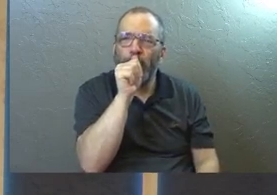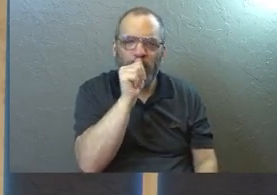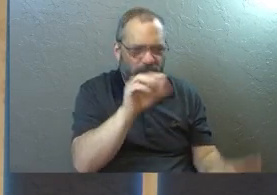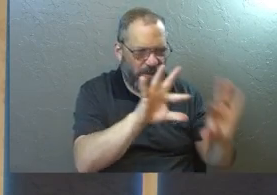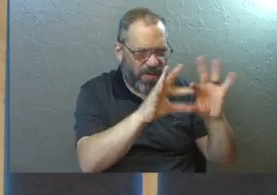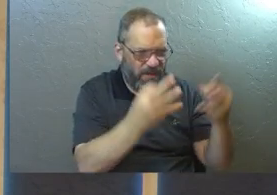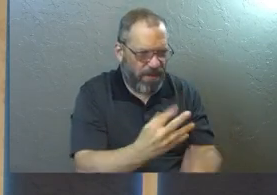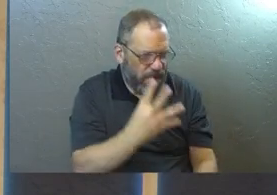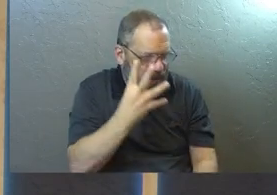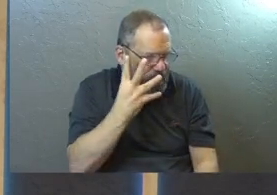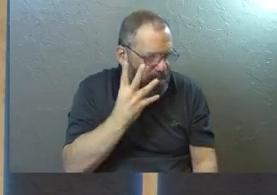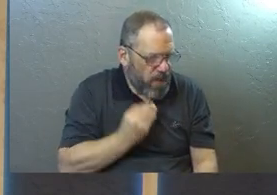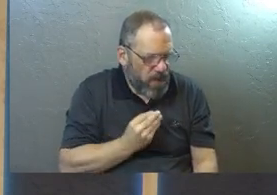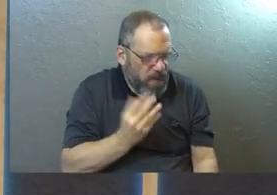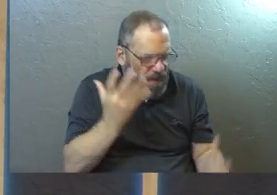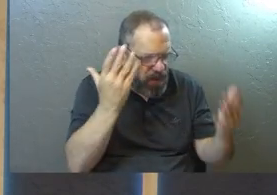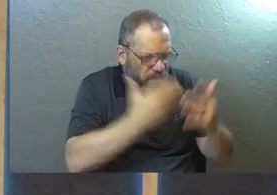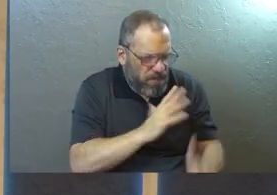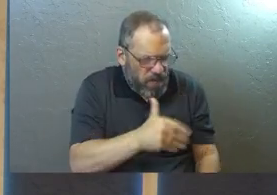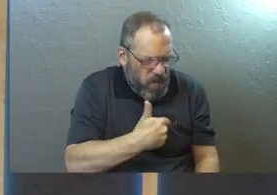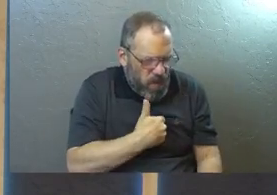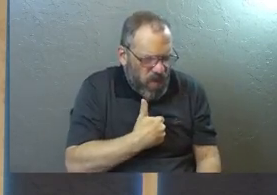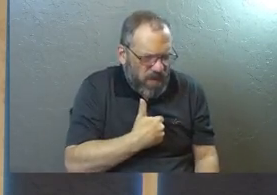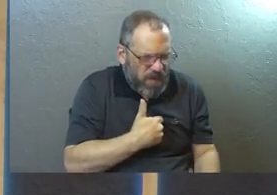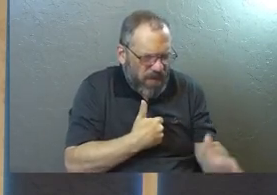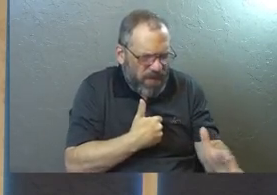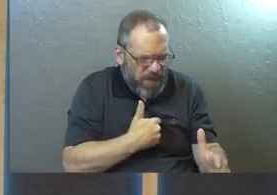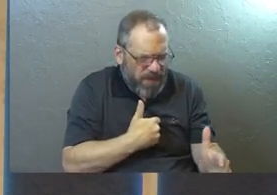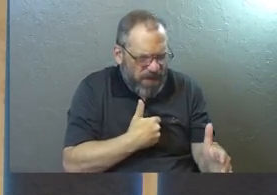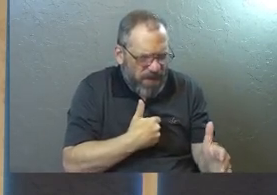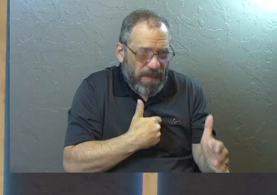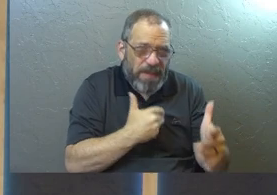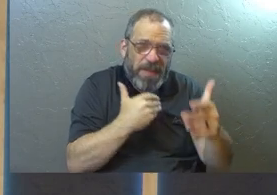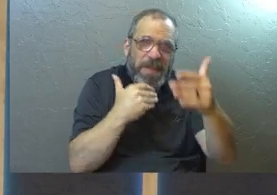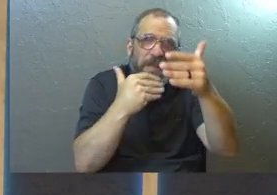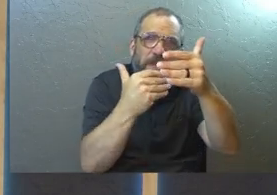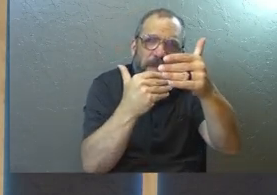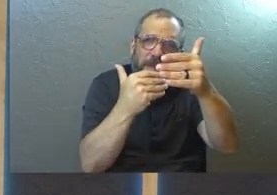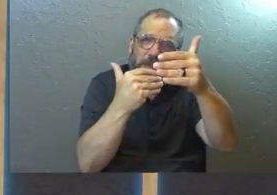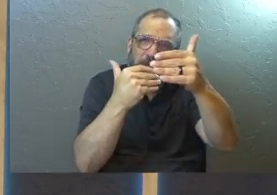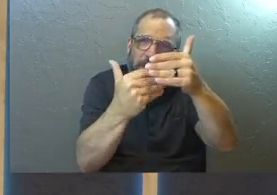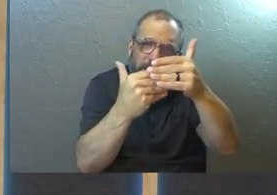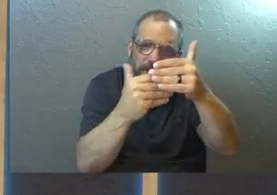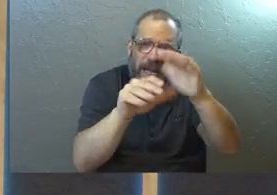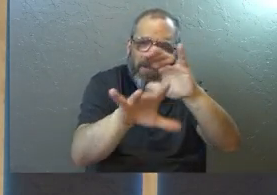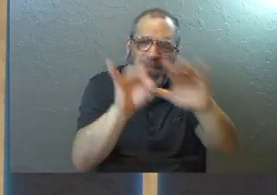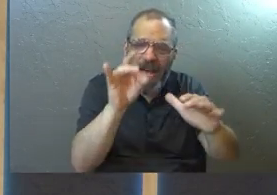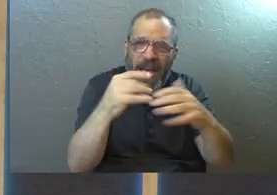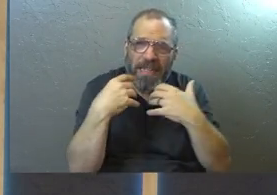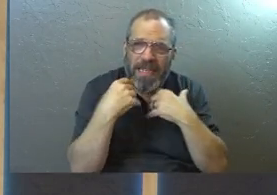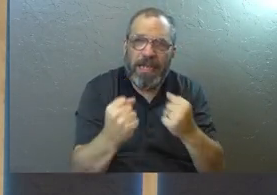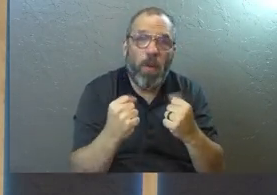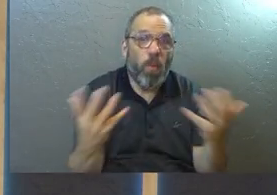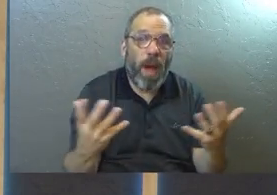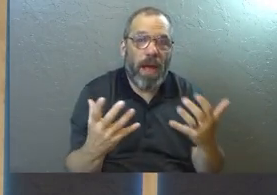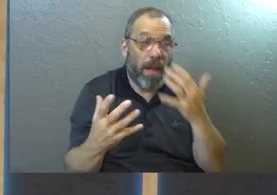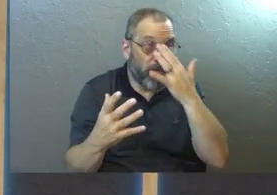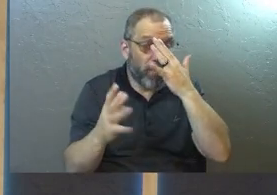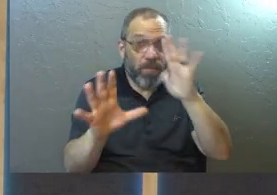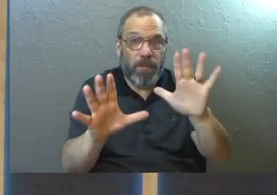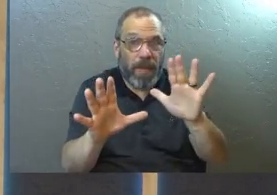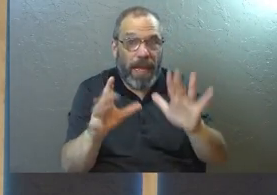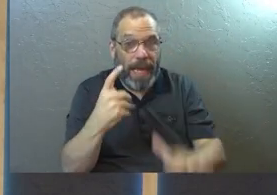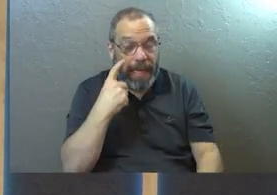go through that dark night of the soul and they get closer to God or they find their healing. This is one thing that I